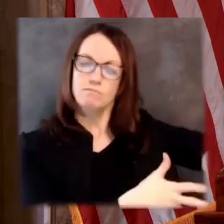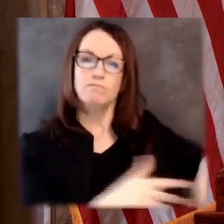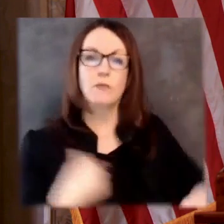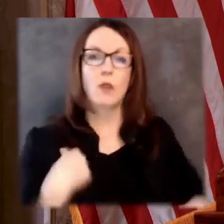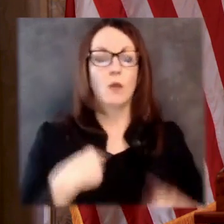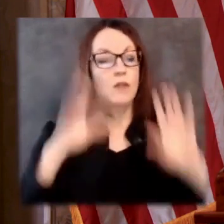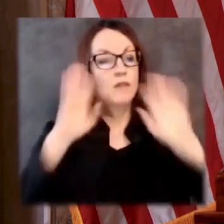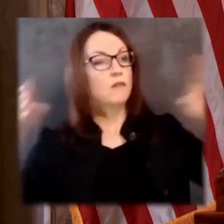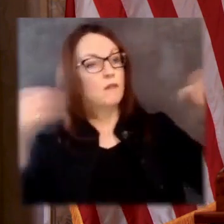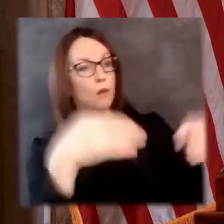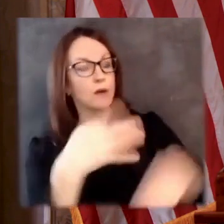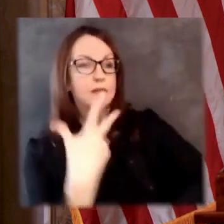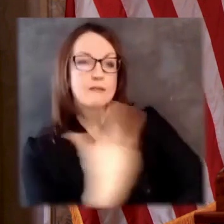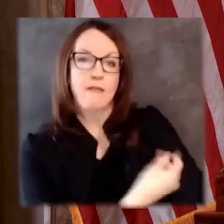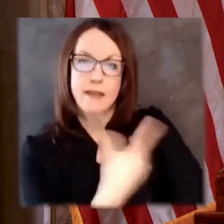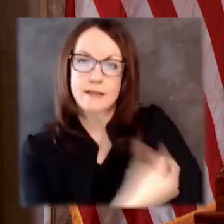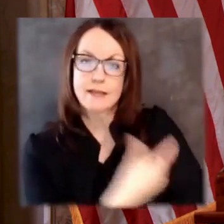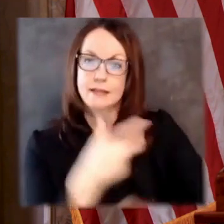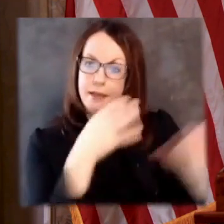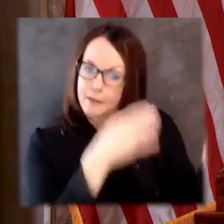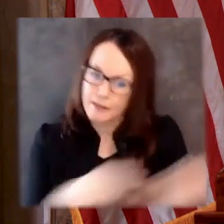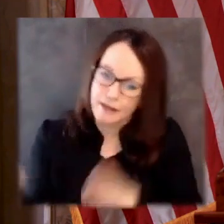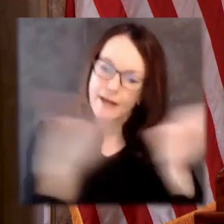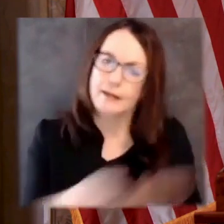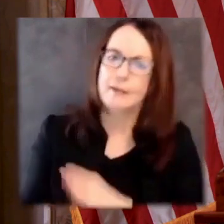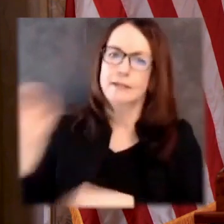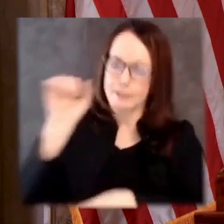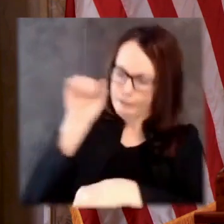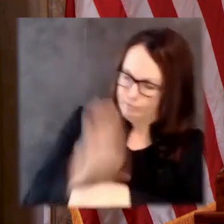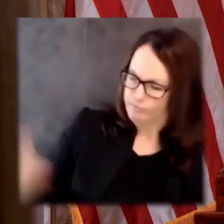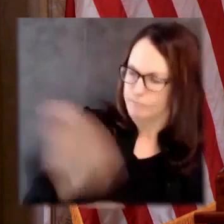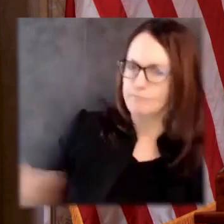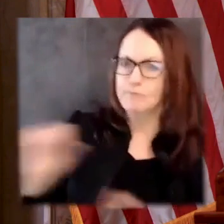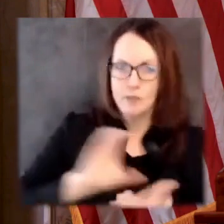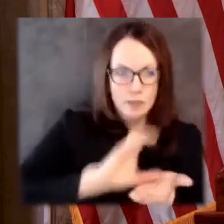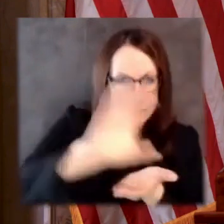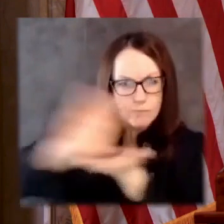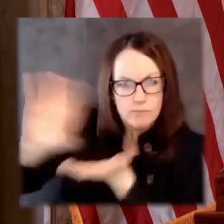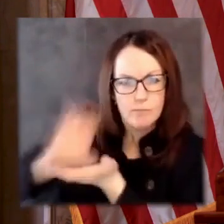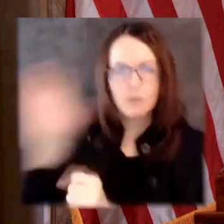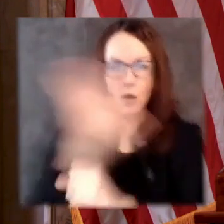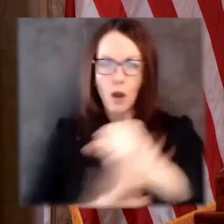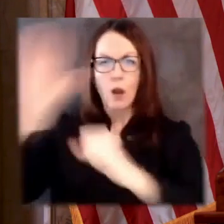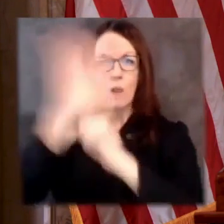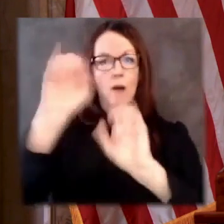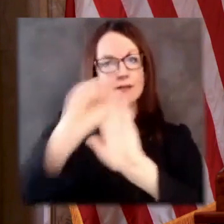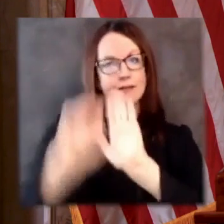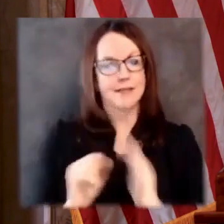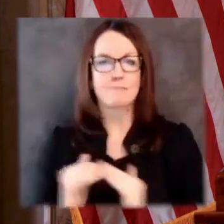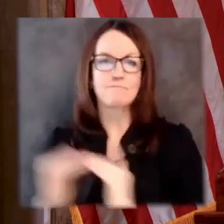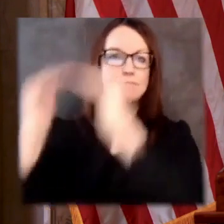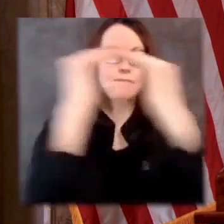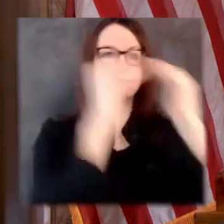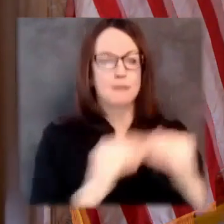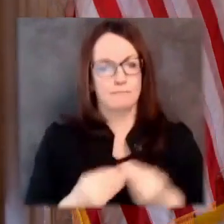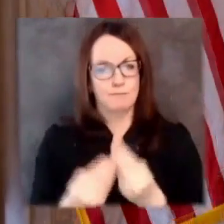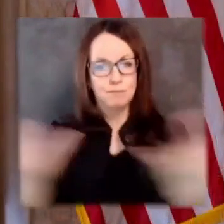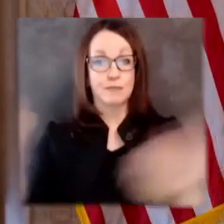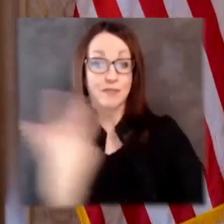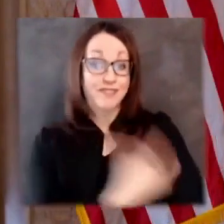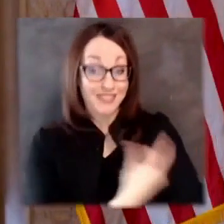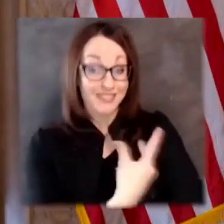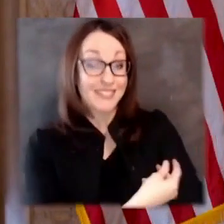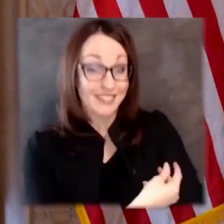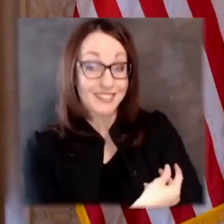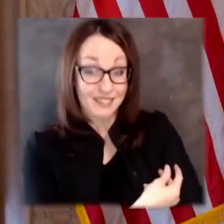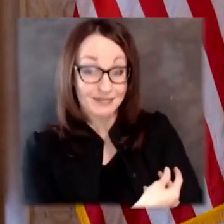we knew it, and we're working to distribute the vaccine doses as quickly and as fairly as we can. And